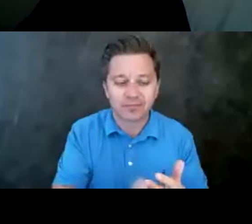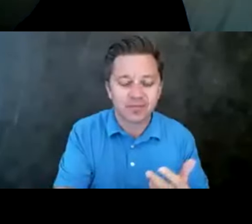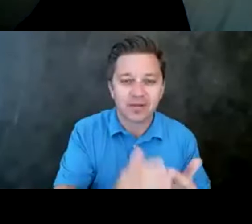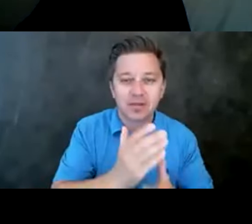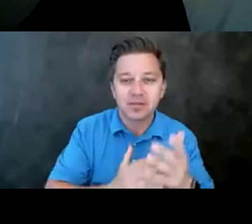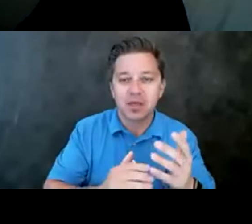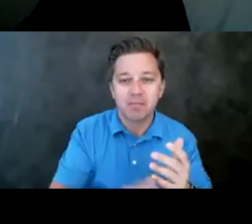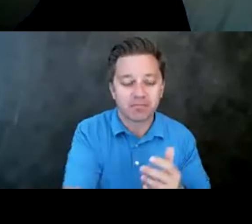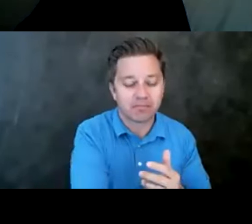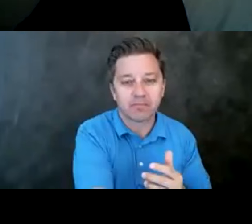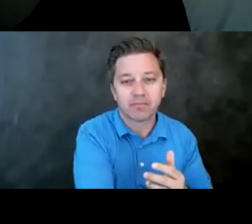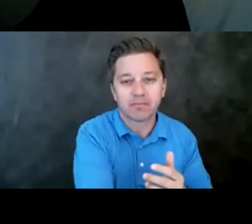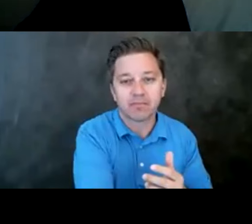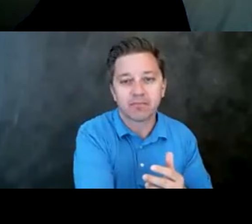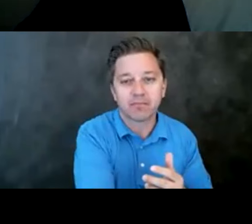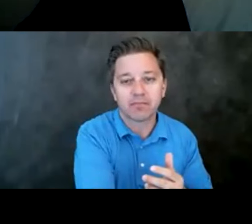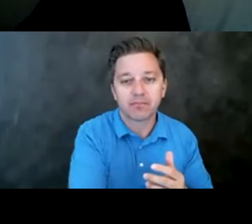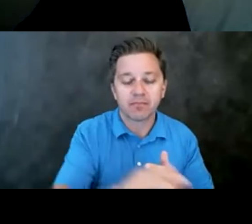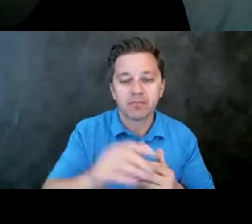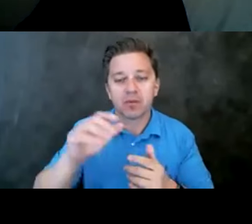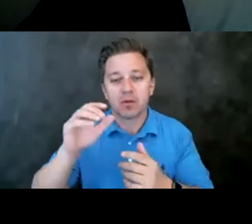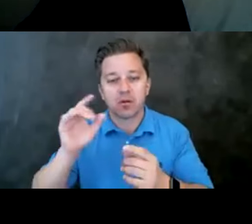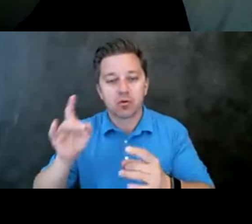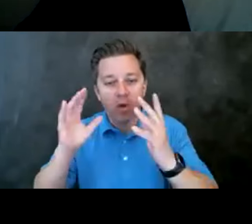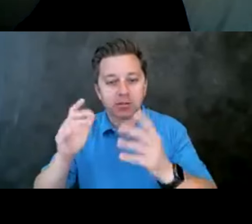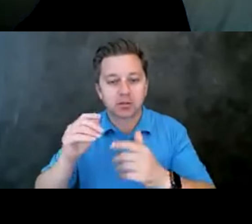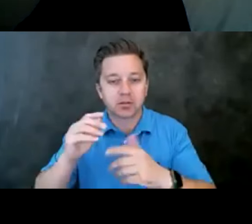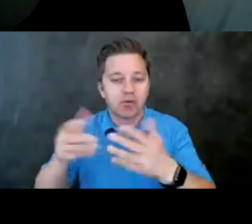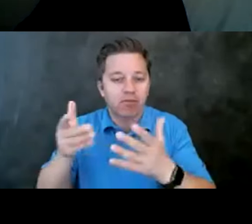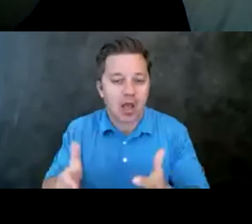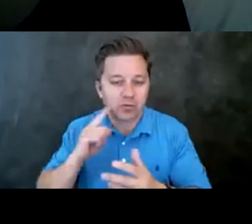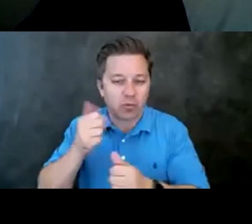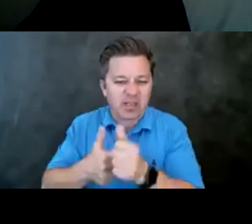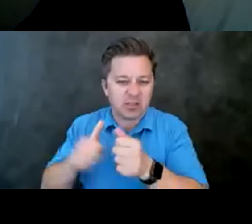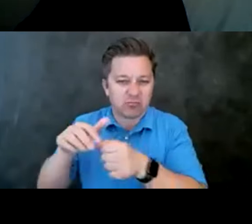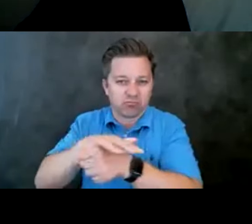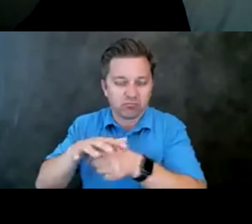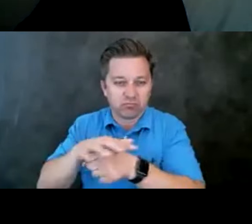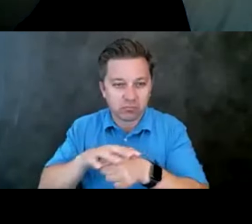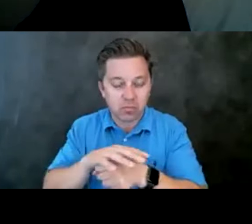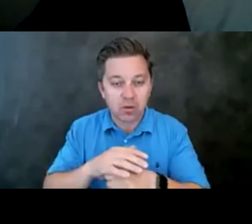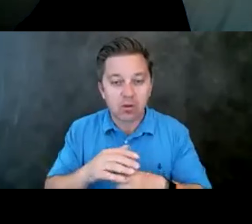providers in each region, um, um, inpatient units and, um,